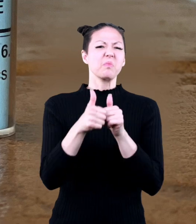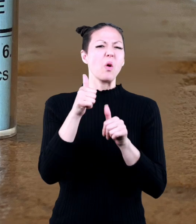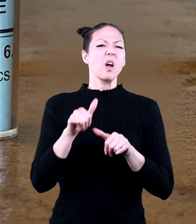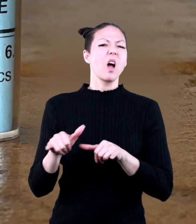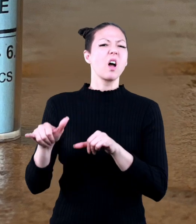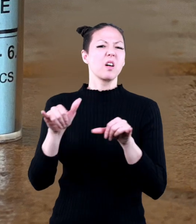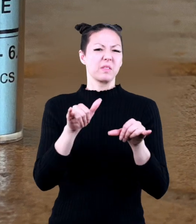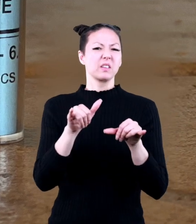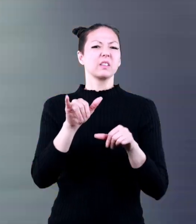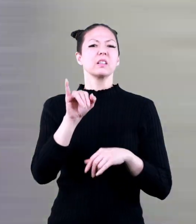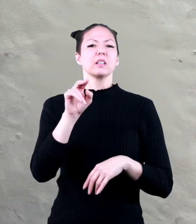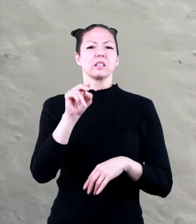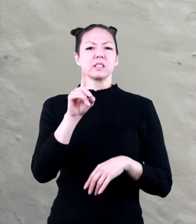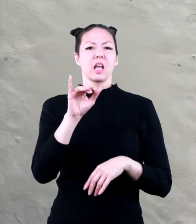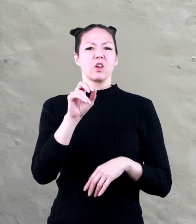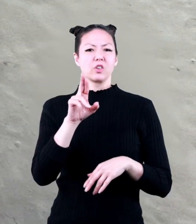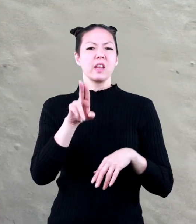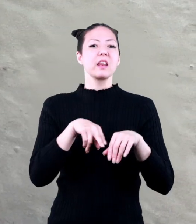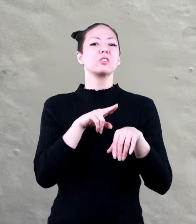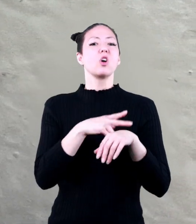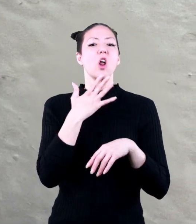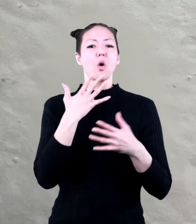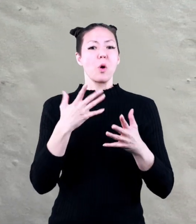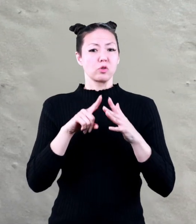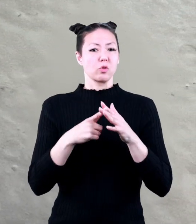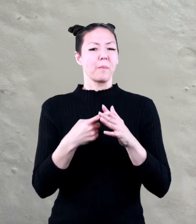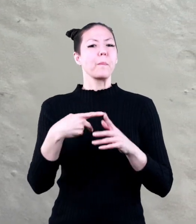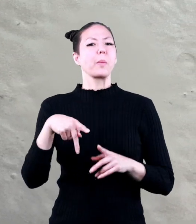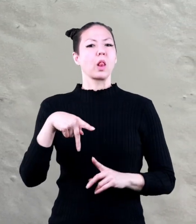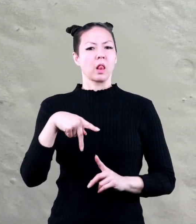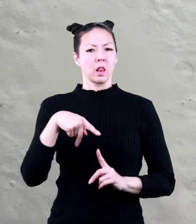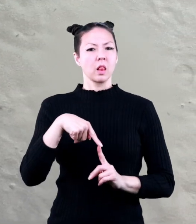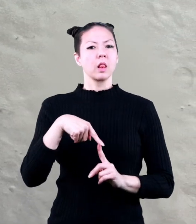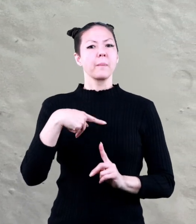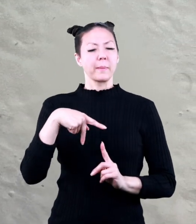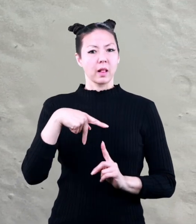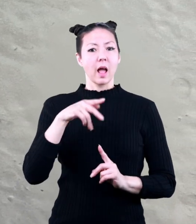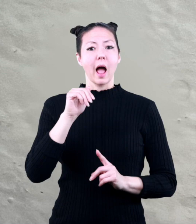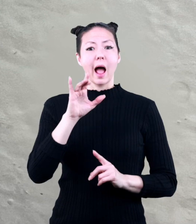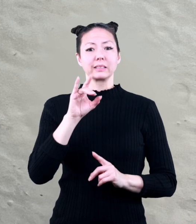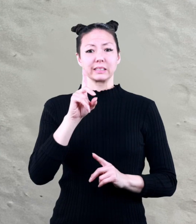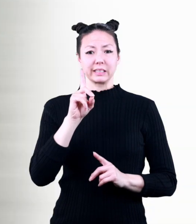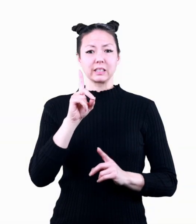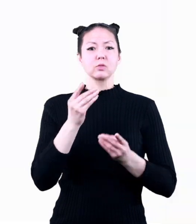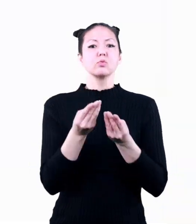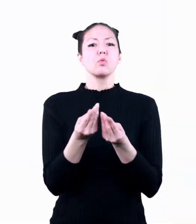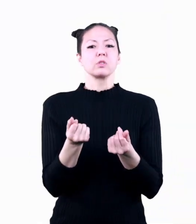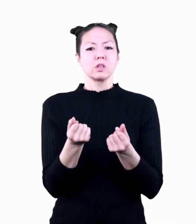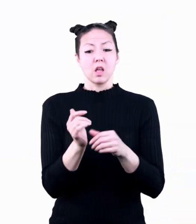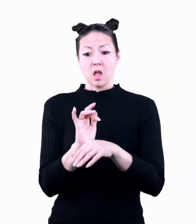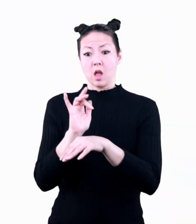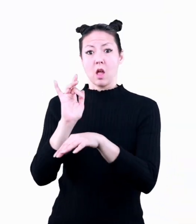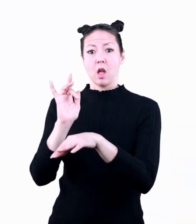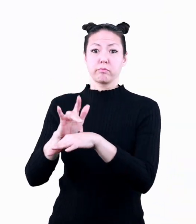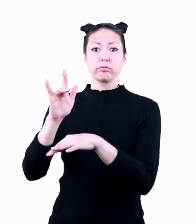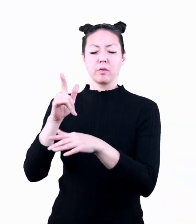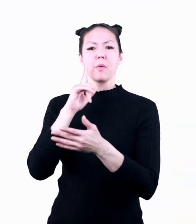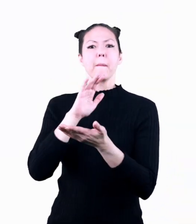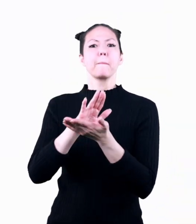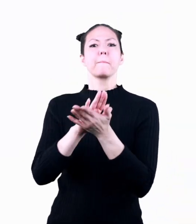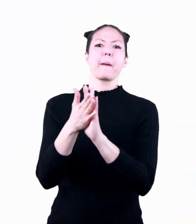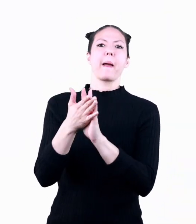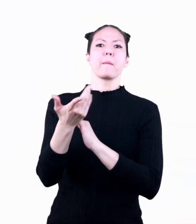commonly used indicator its natural color is purple but when an acidic solution touches it